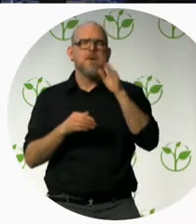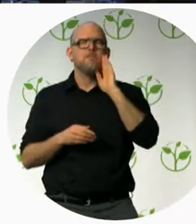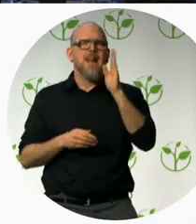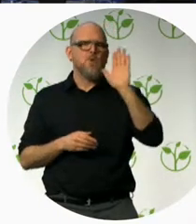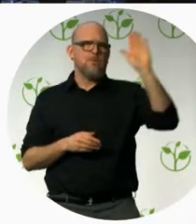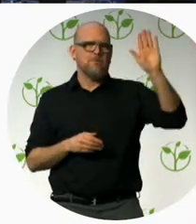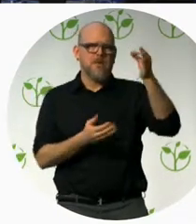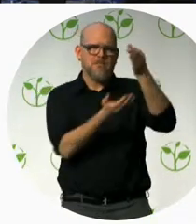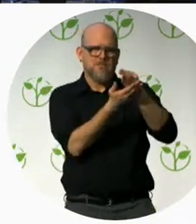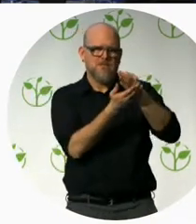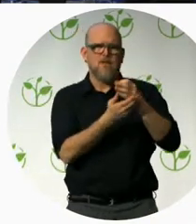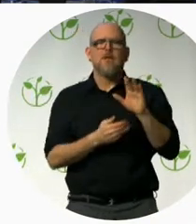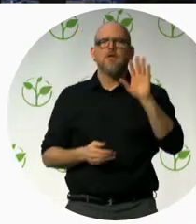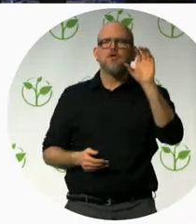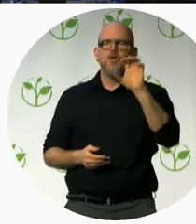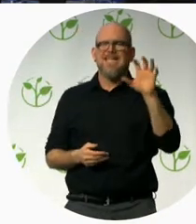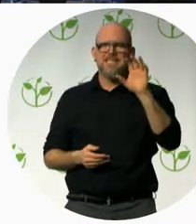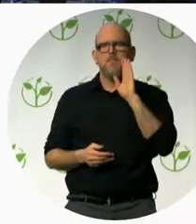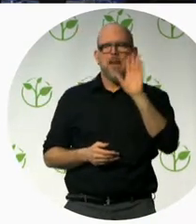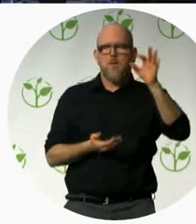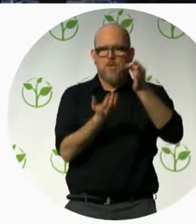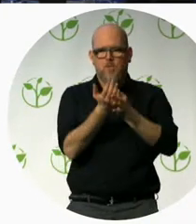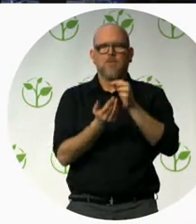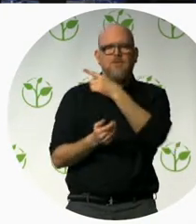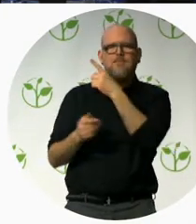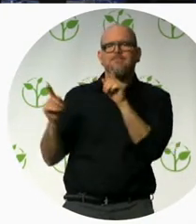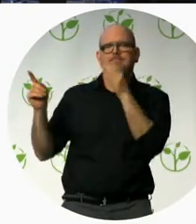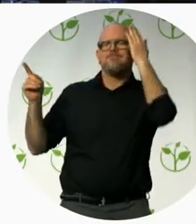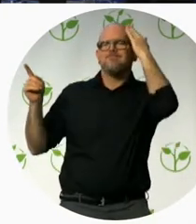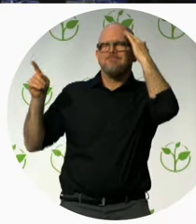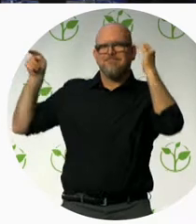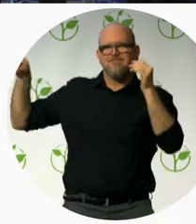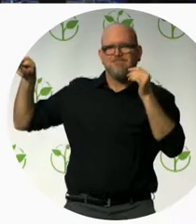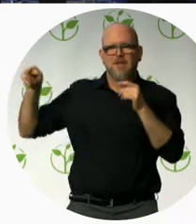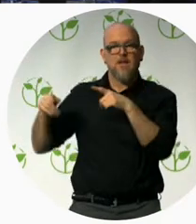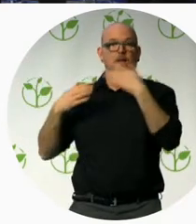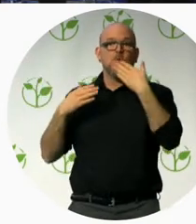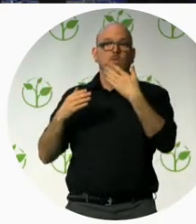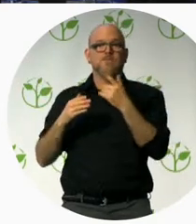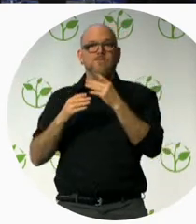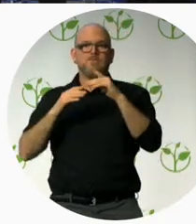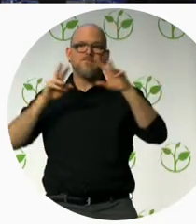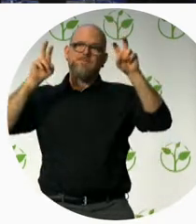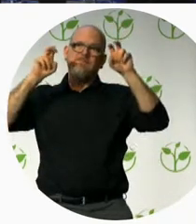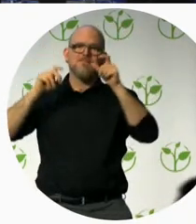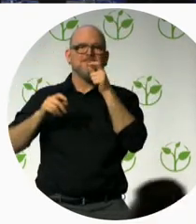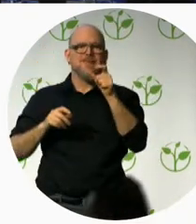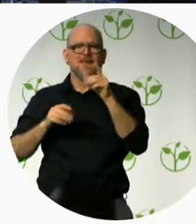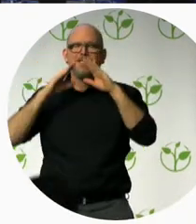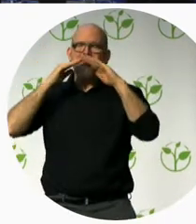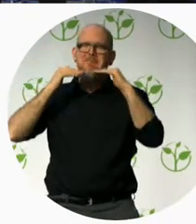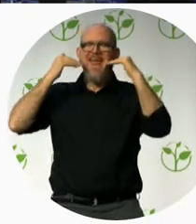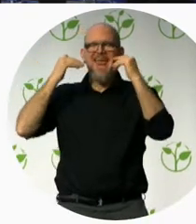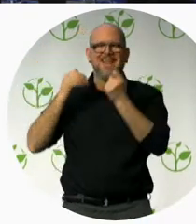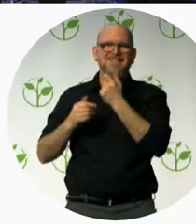I want to know about the Order of the Smile, and I think it's something we should all have in this session, the Order of the Smile, to take accessible tourism to